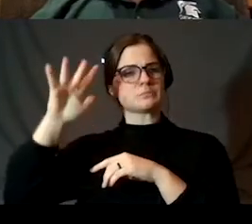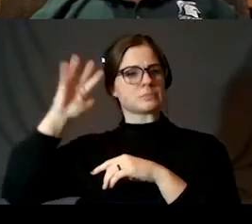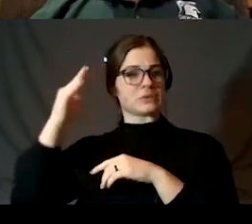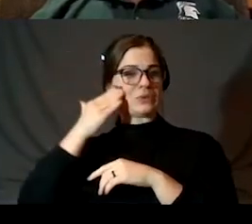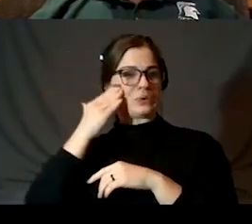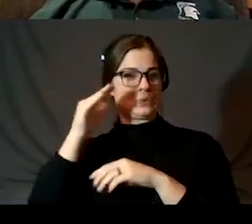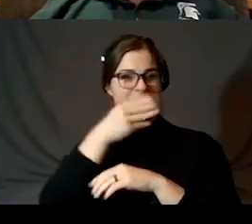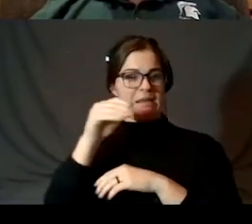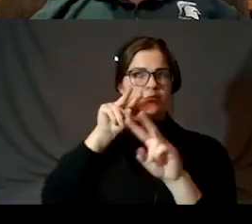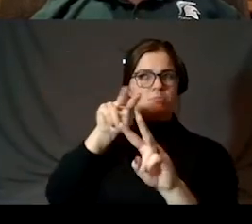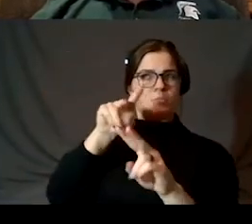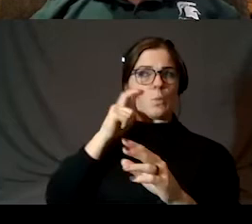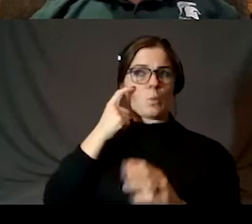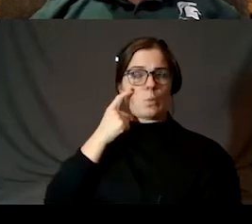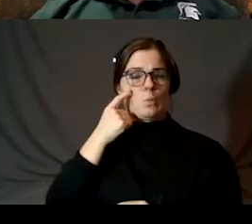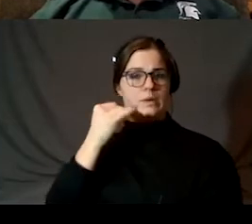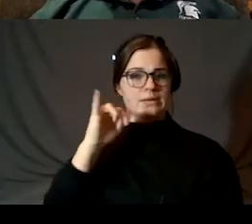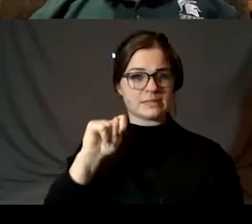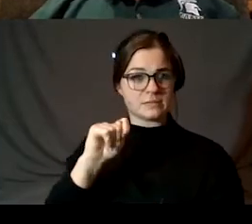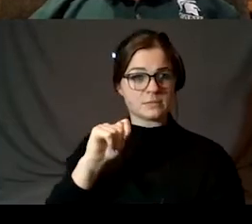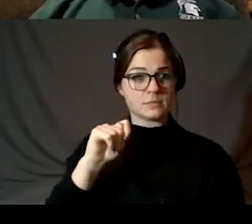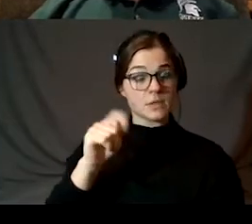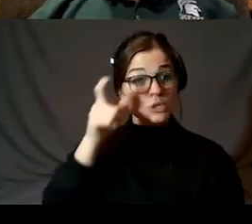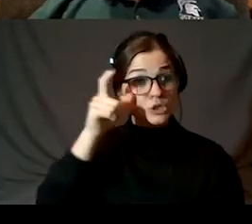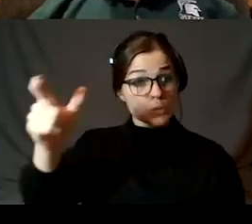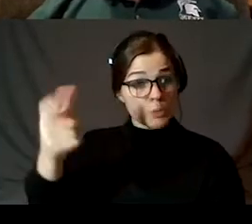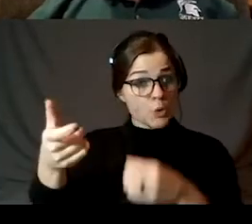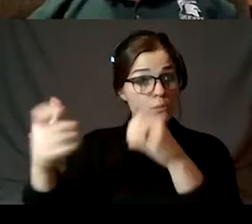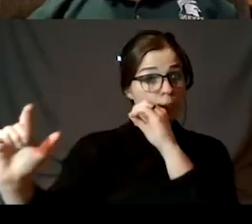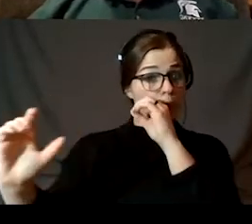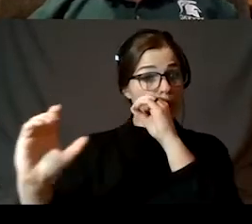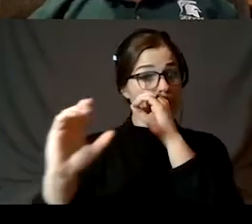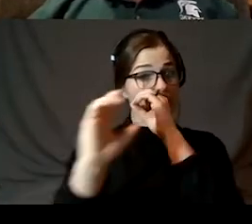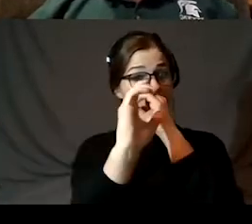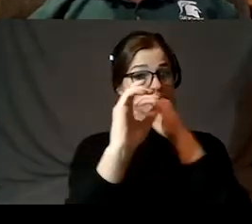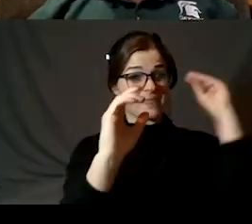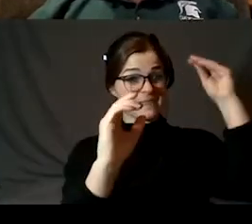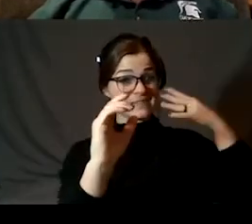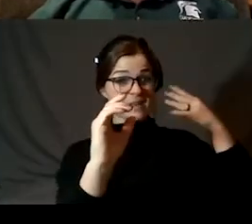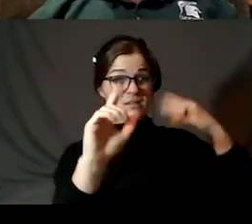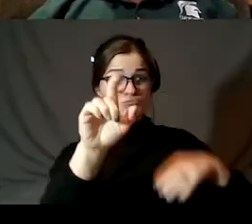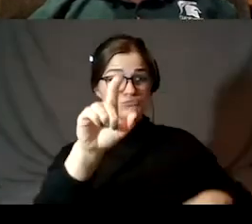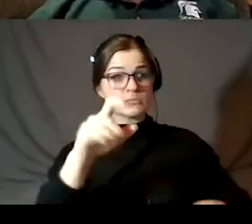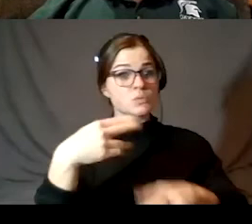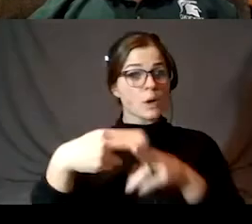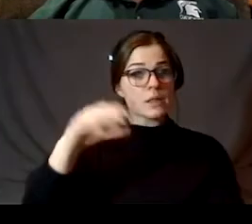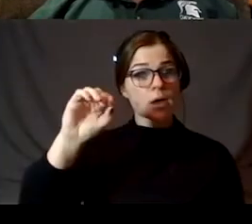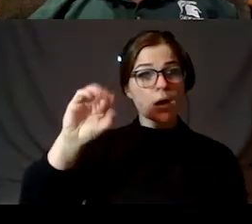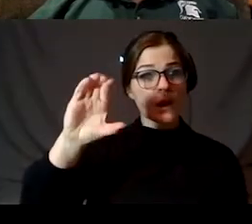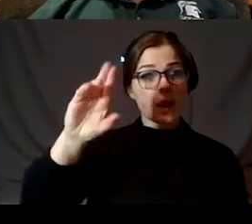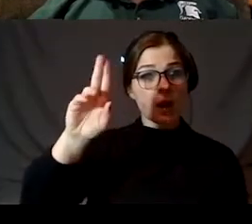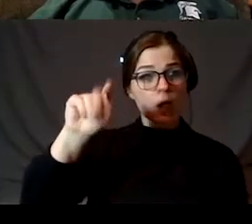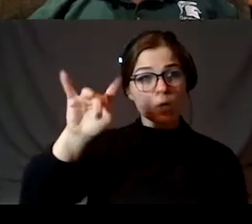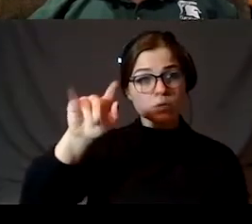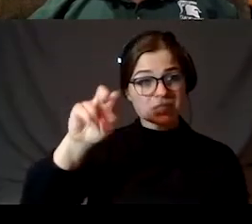What about the sun? Does the moon ever occult the sun? It does, but we don't call it an occultation. We call it a